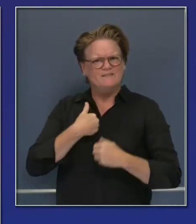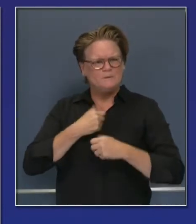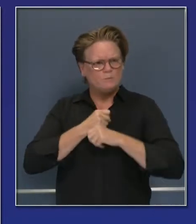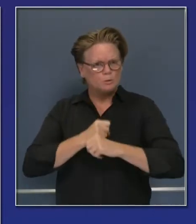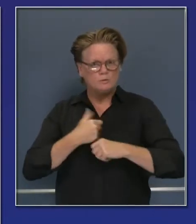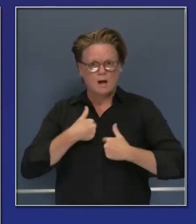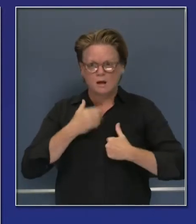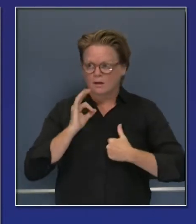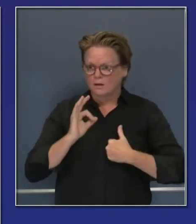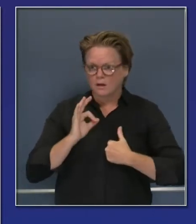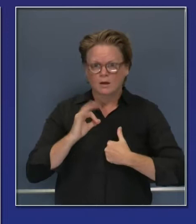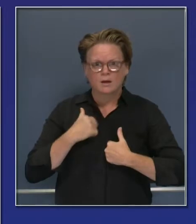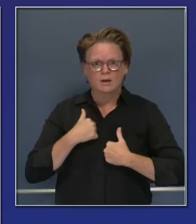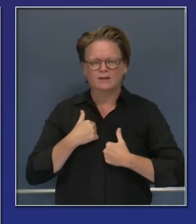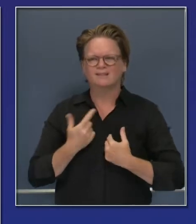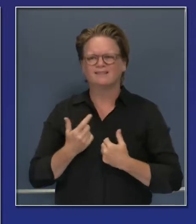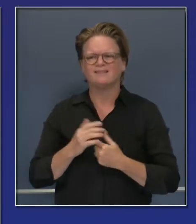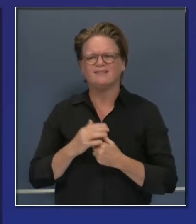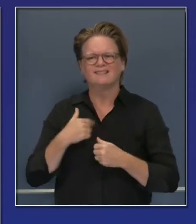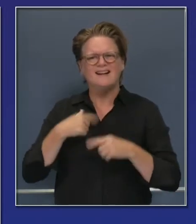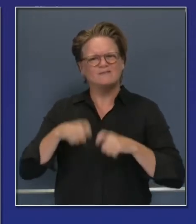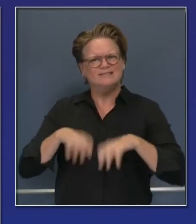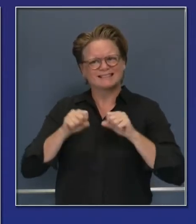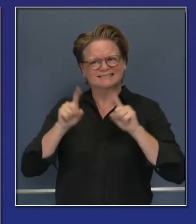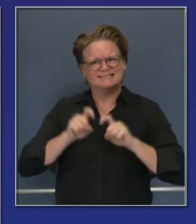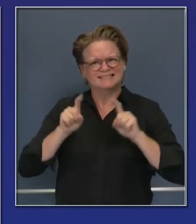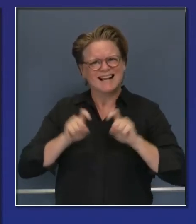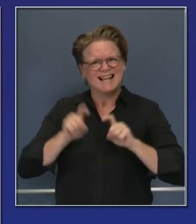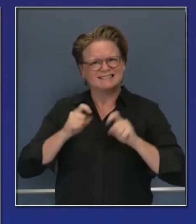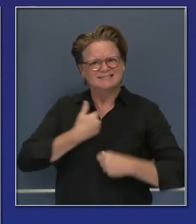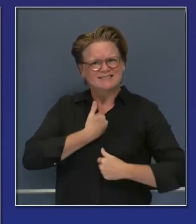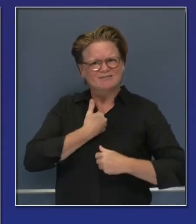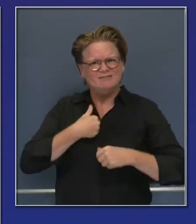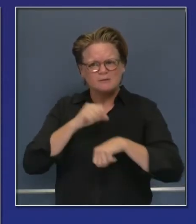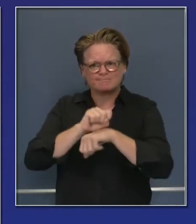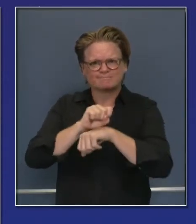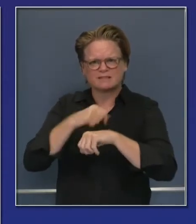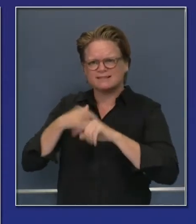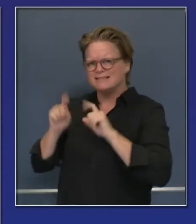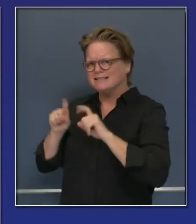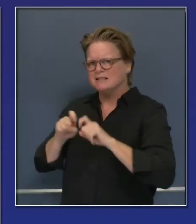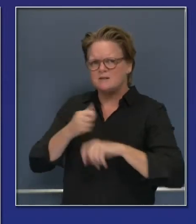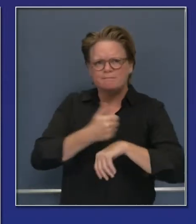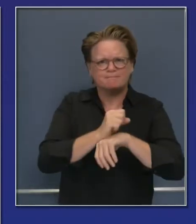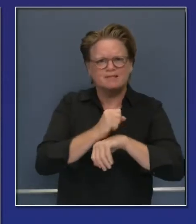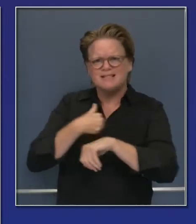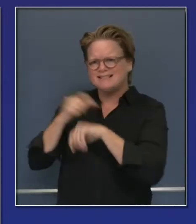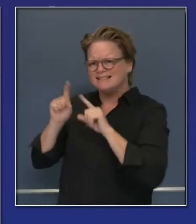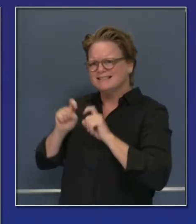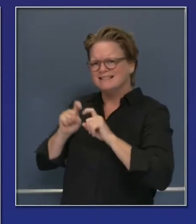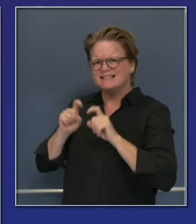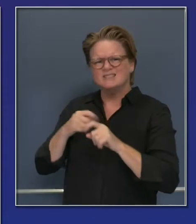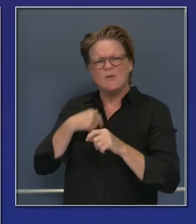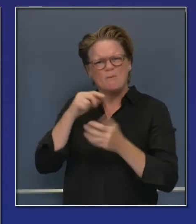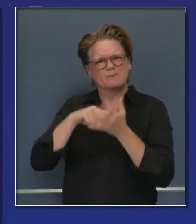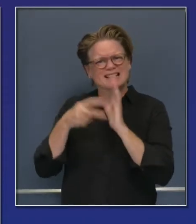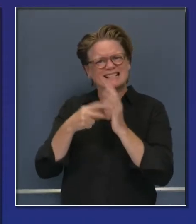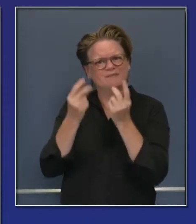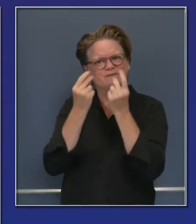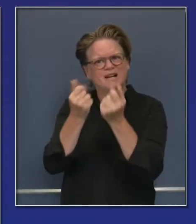increased testing capacity is absolutely critical. So this is a big day to be able to use California's